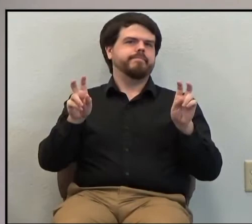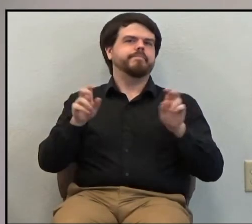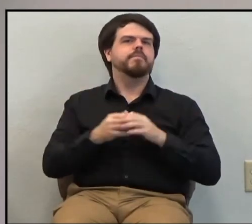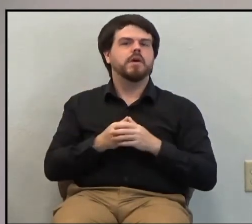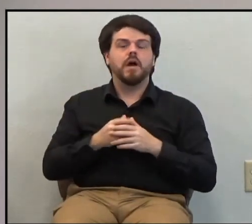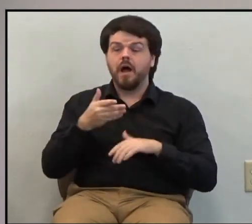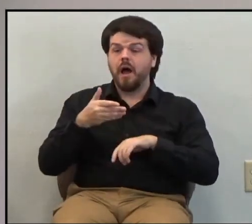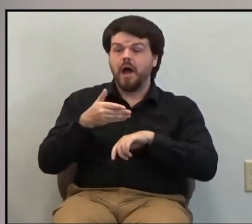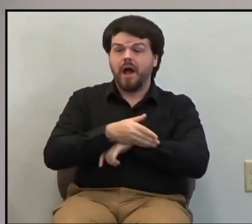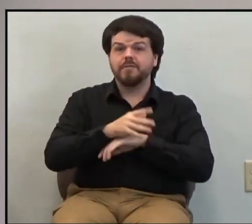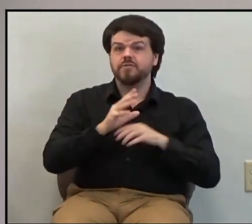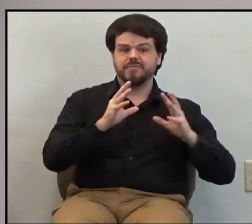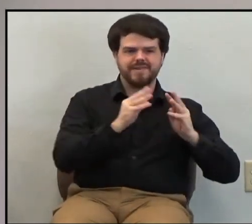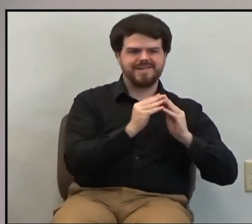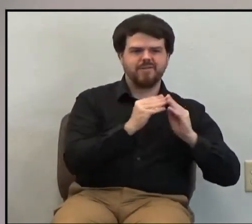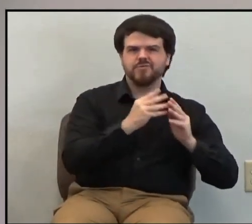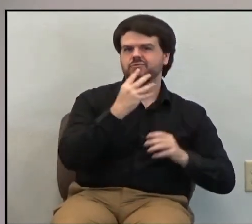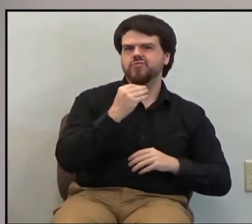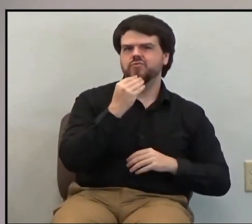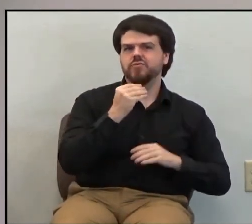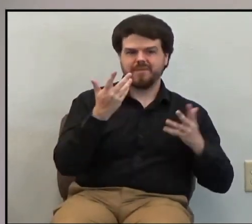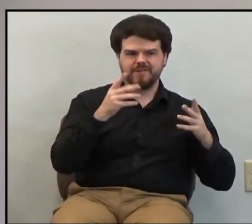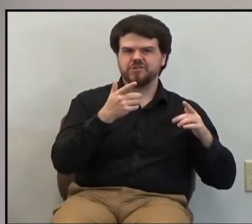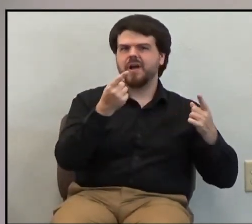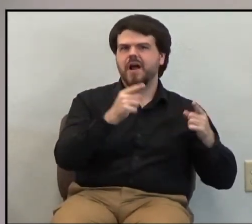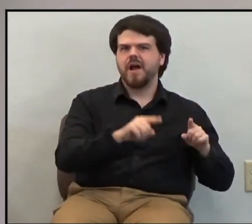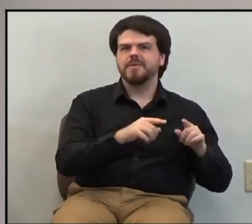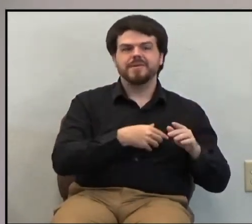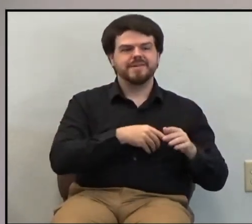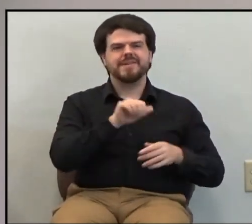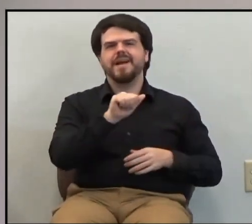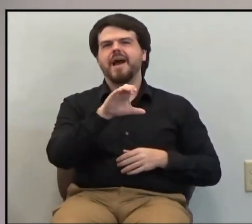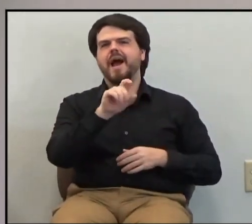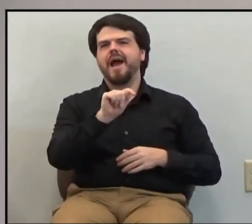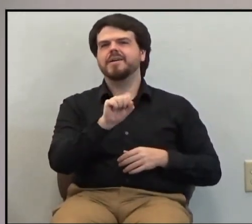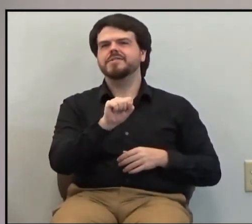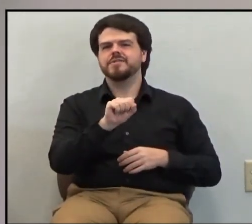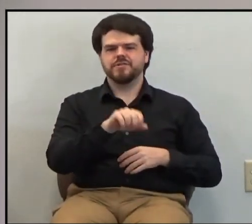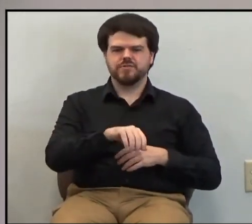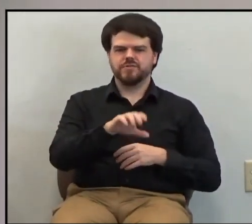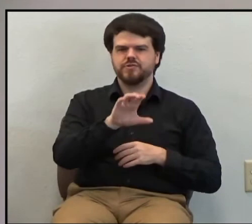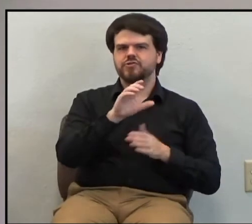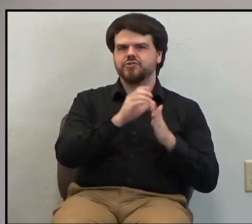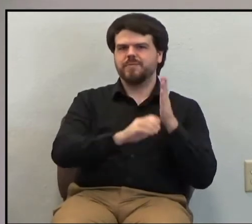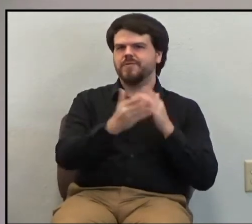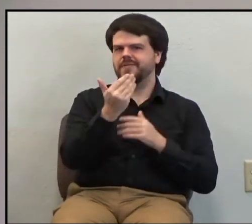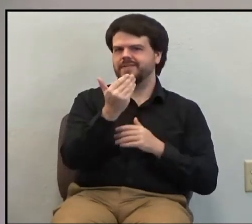probably after the council in Jerusalem took place, which is recorded for us in Acts chapter 15.